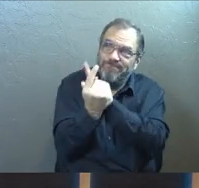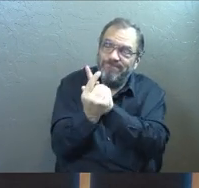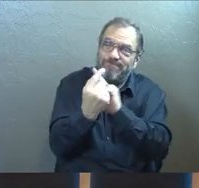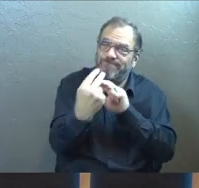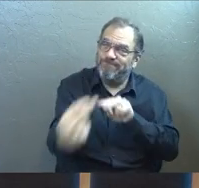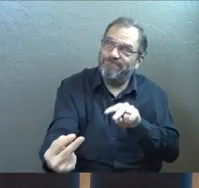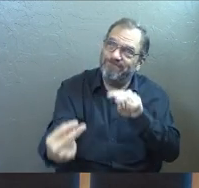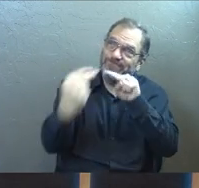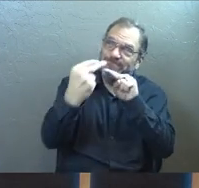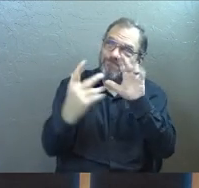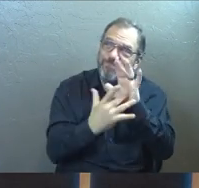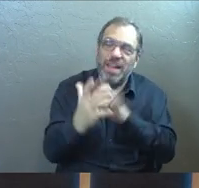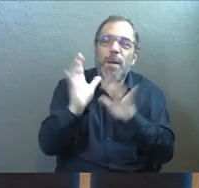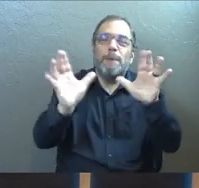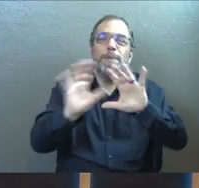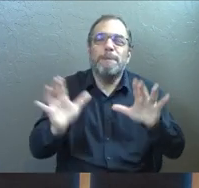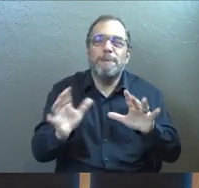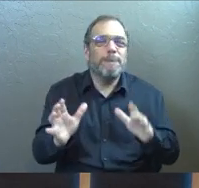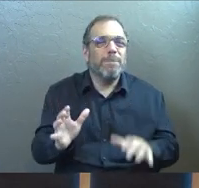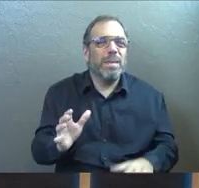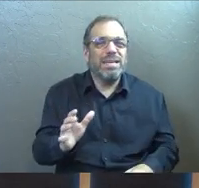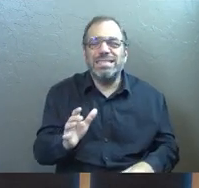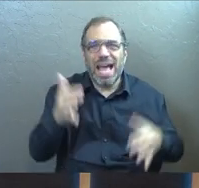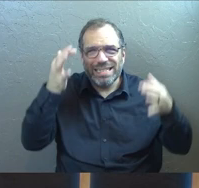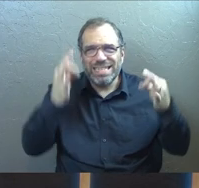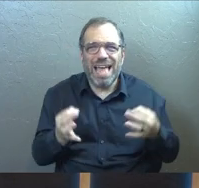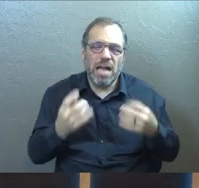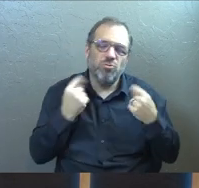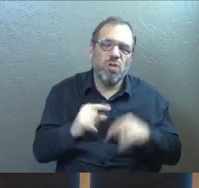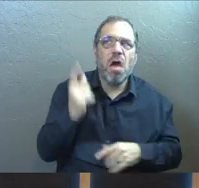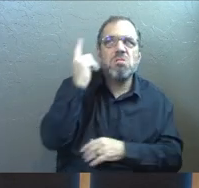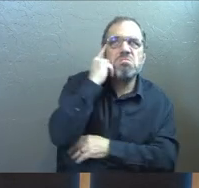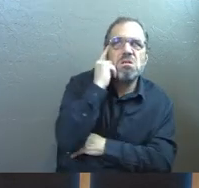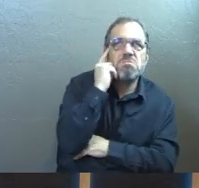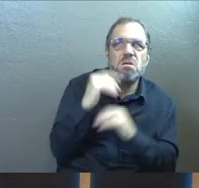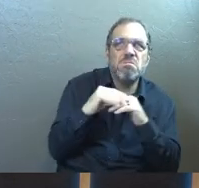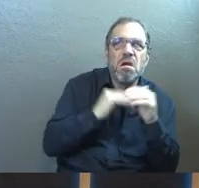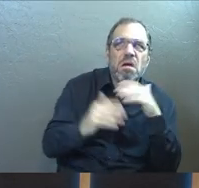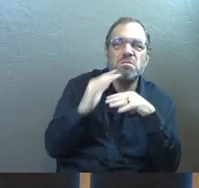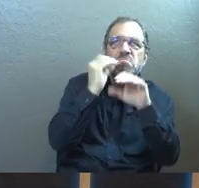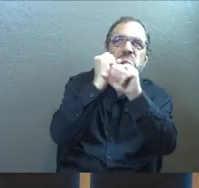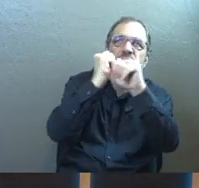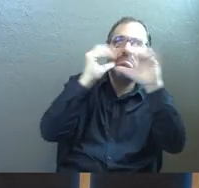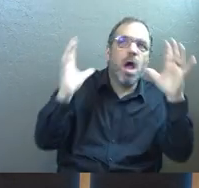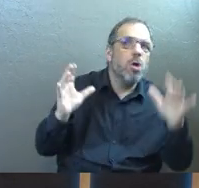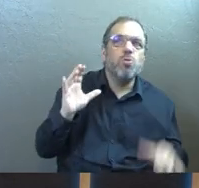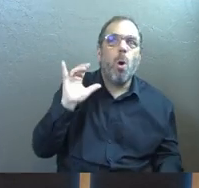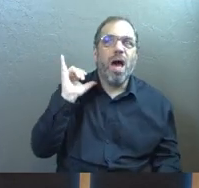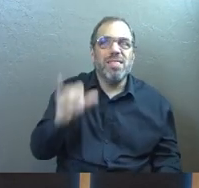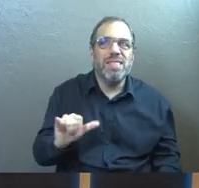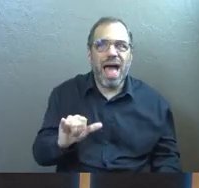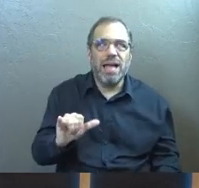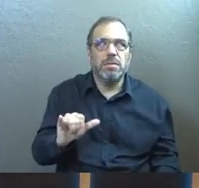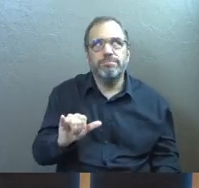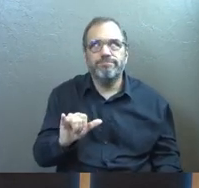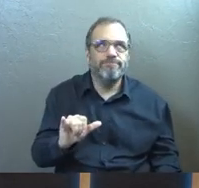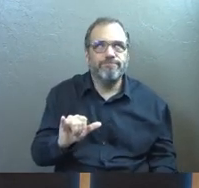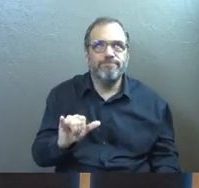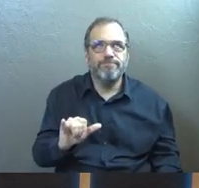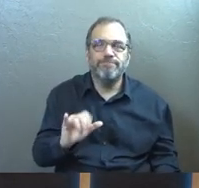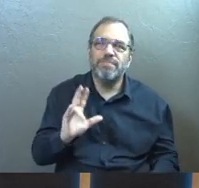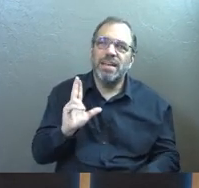This is just something, it's not something that you choose to try to think about heaven. This is the kind of thing that starts to